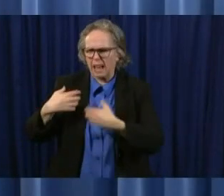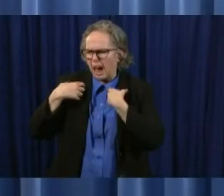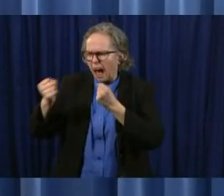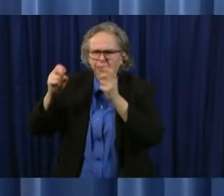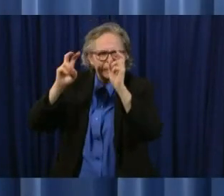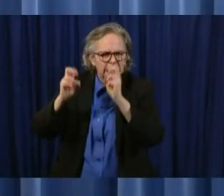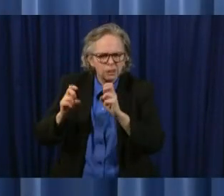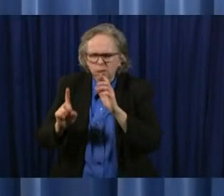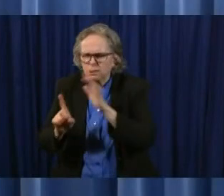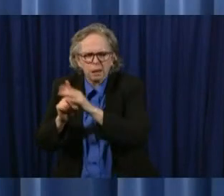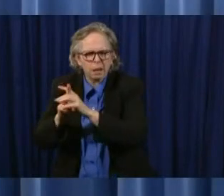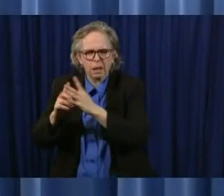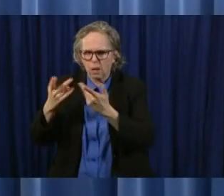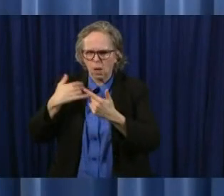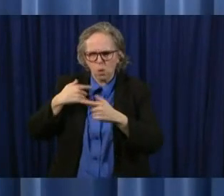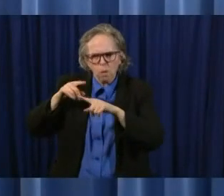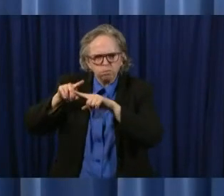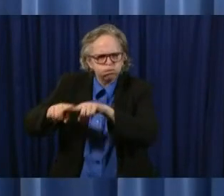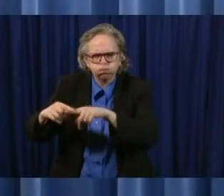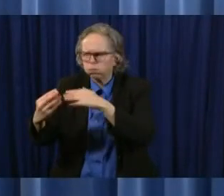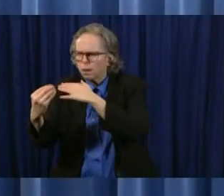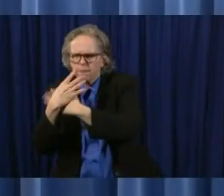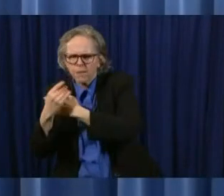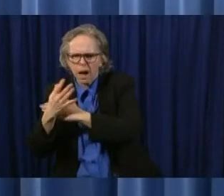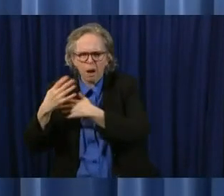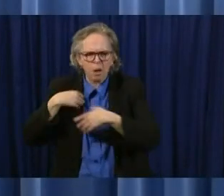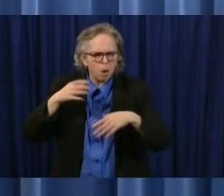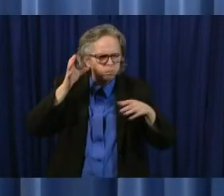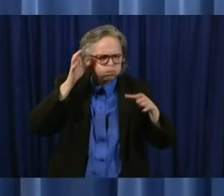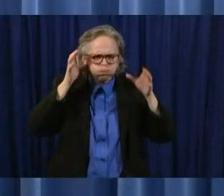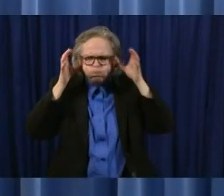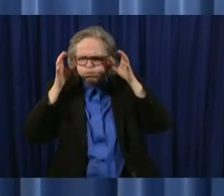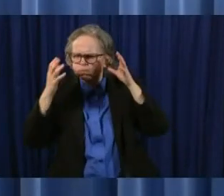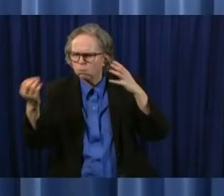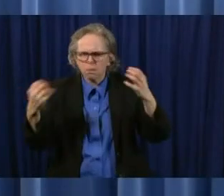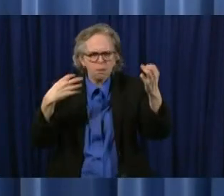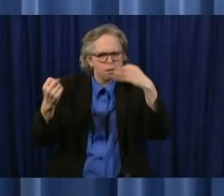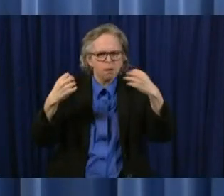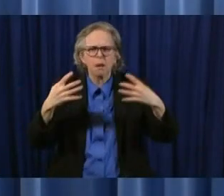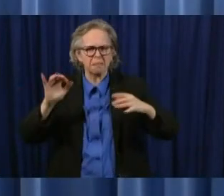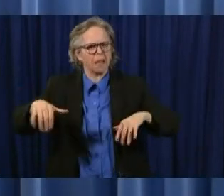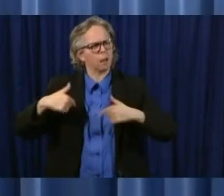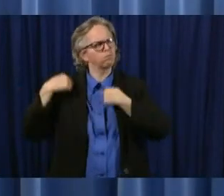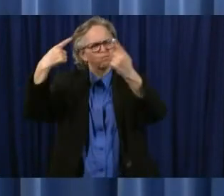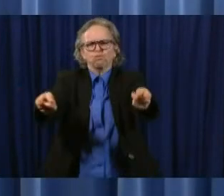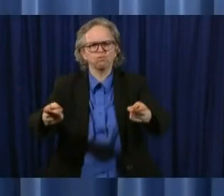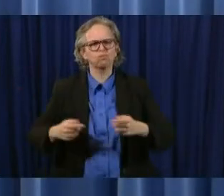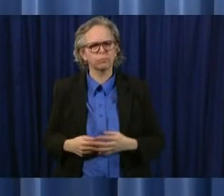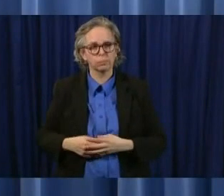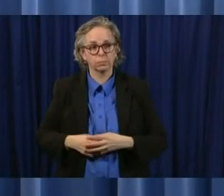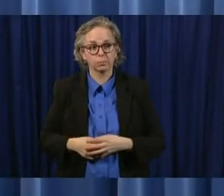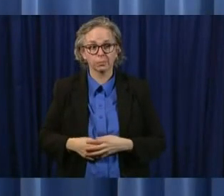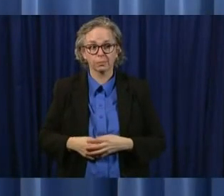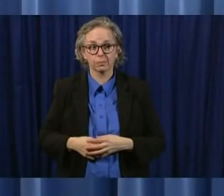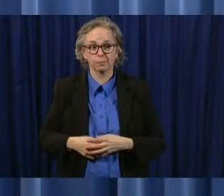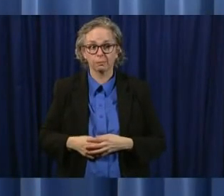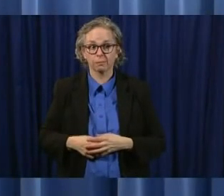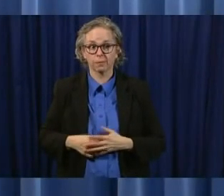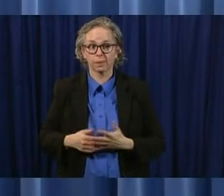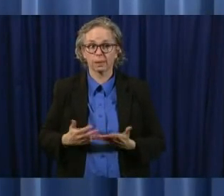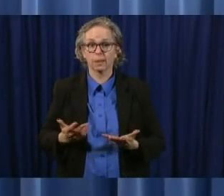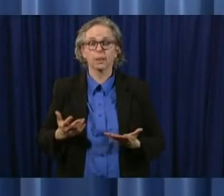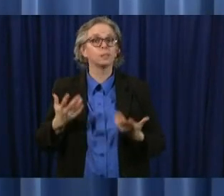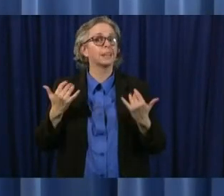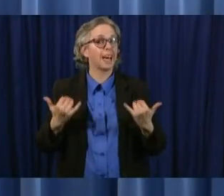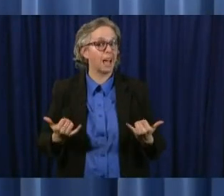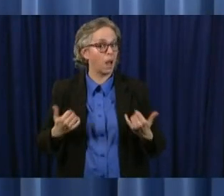rely on on that that group so i've reached out to members of